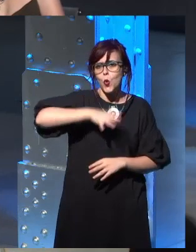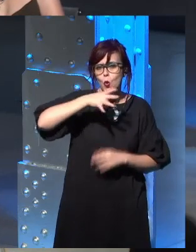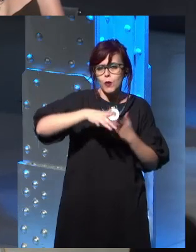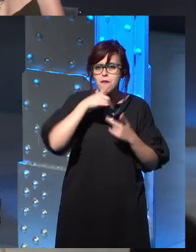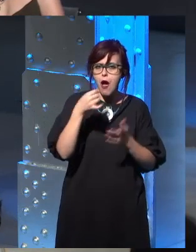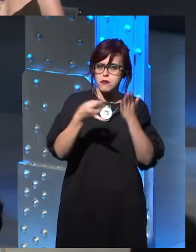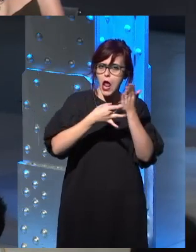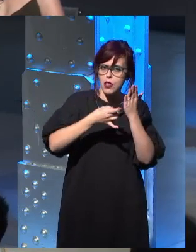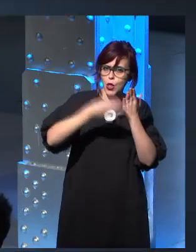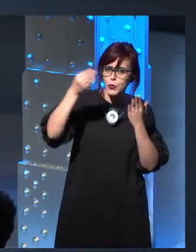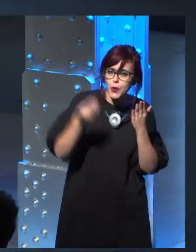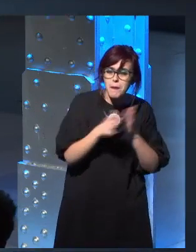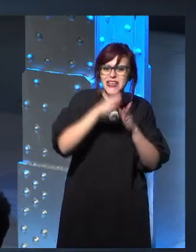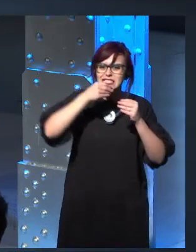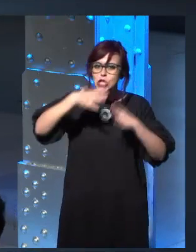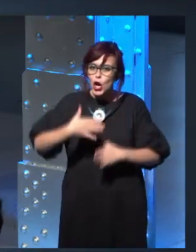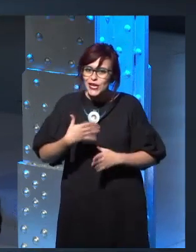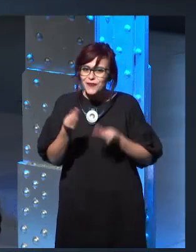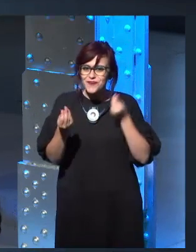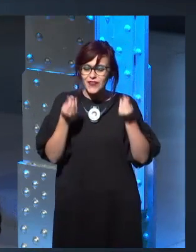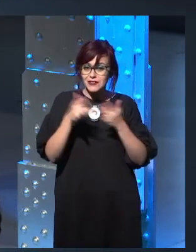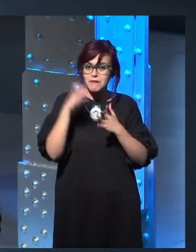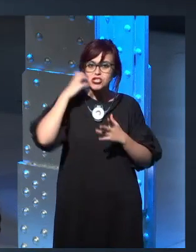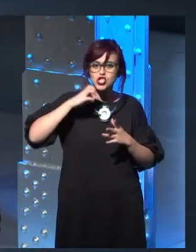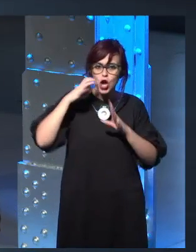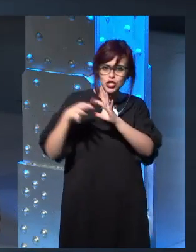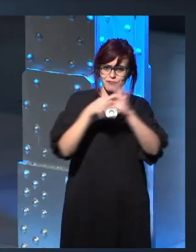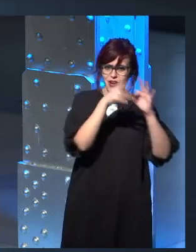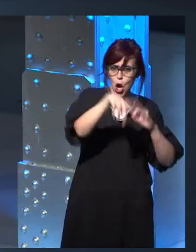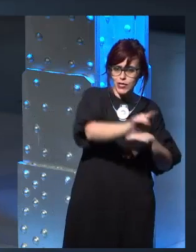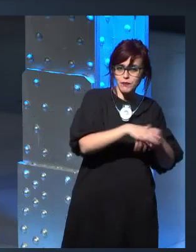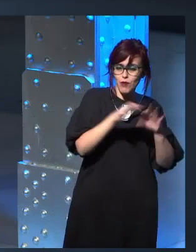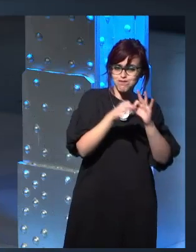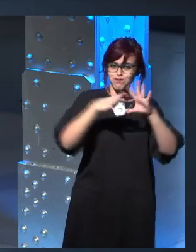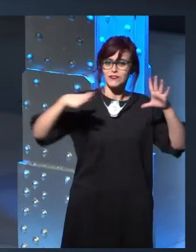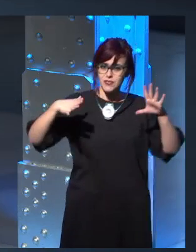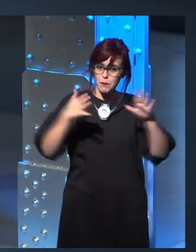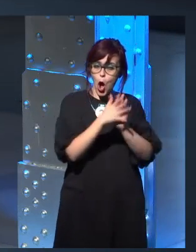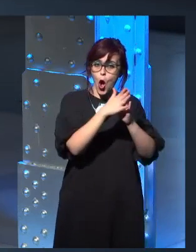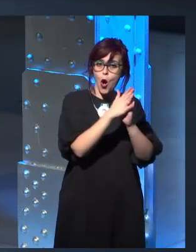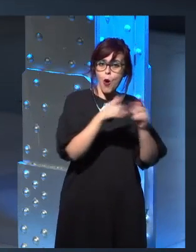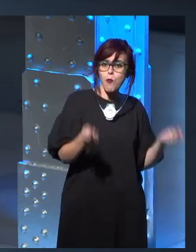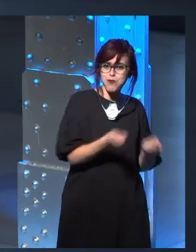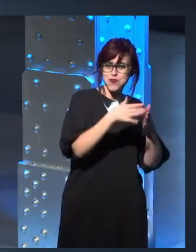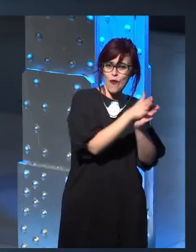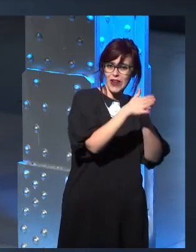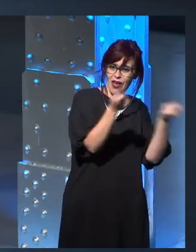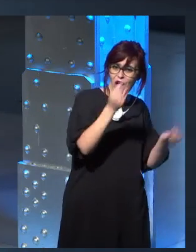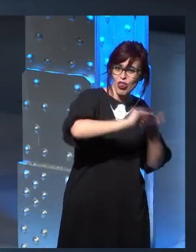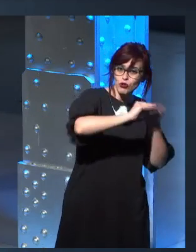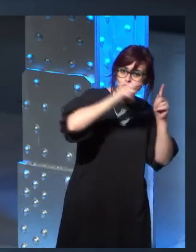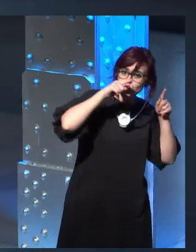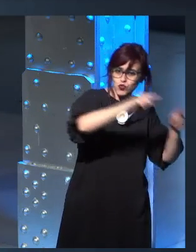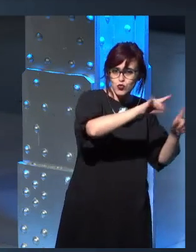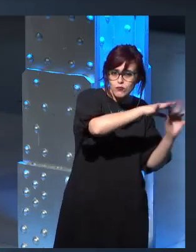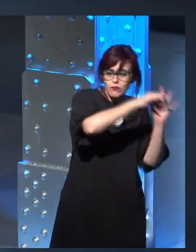right to me. doesn't feel like George's story being translated to the screen any longer. Um, and the other aspect of it is, spoilers in the sense, I mean,